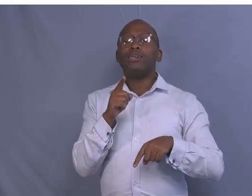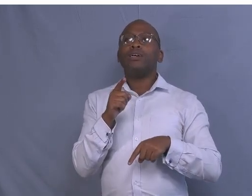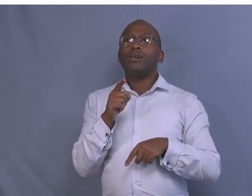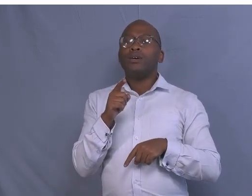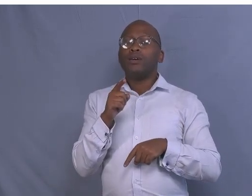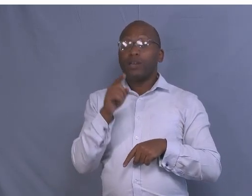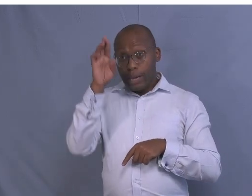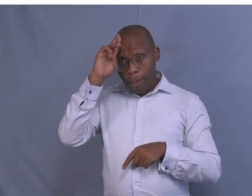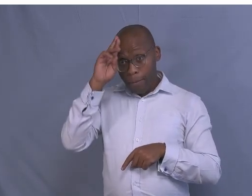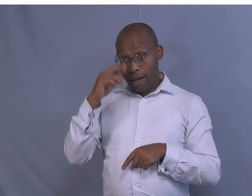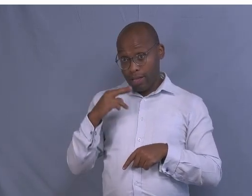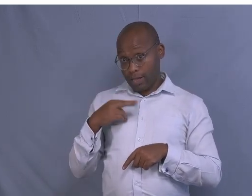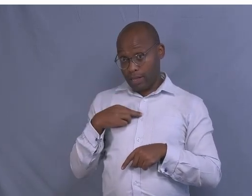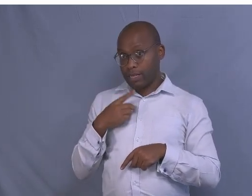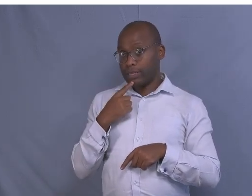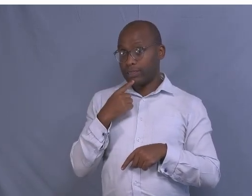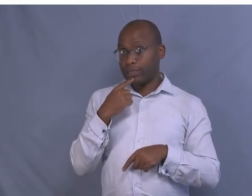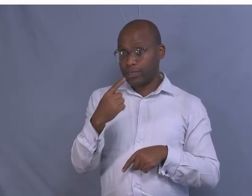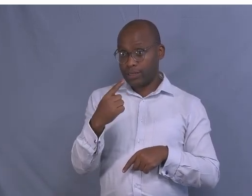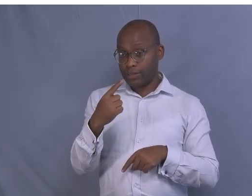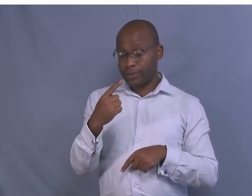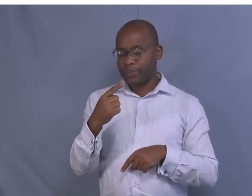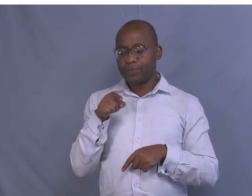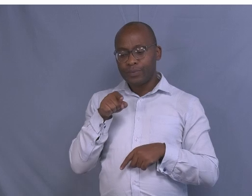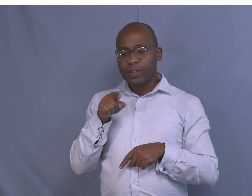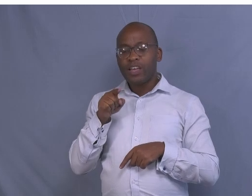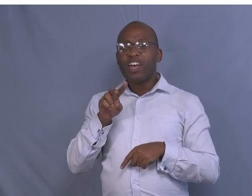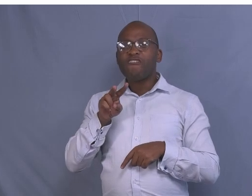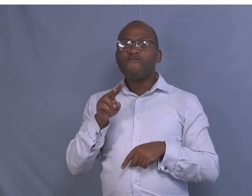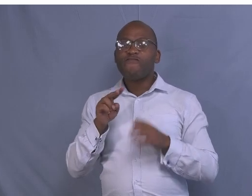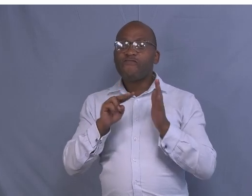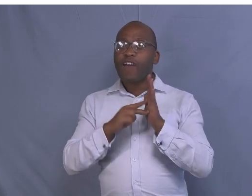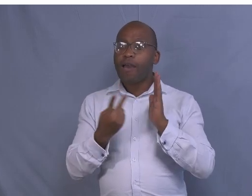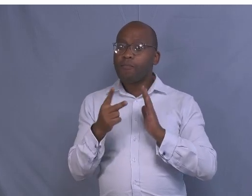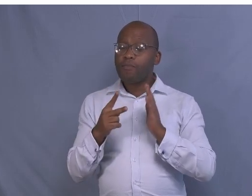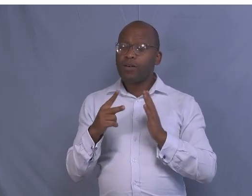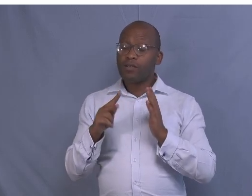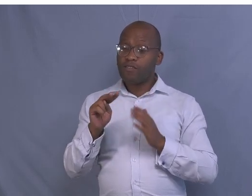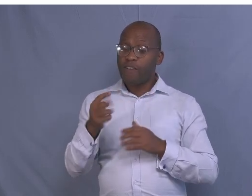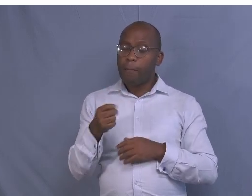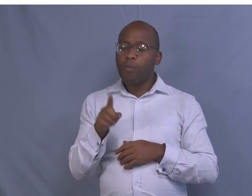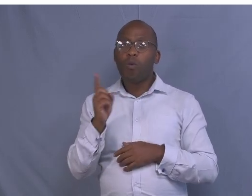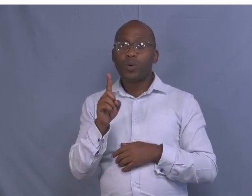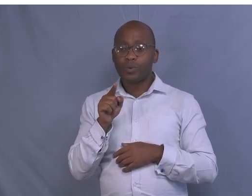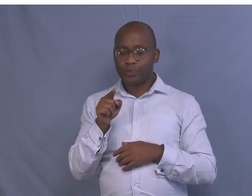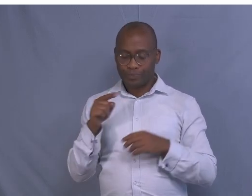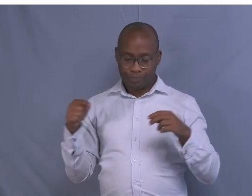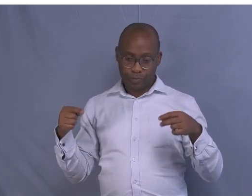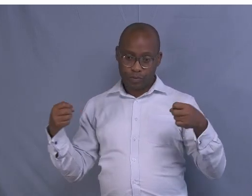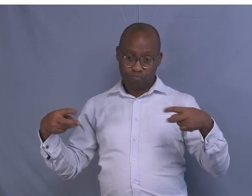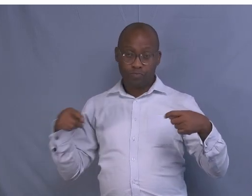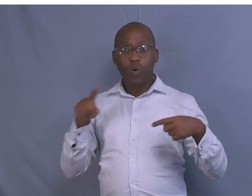important to read the action verbs. It says, discuss the grazing systems as illustrated